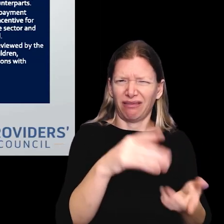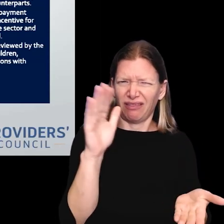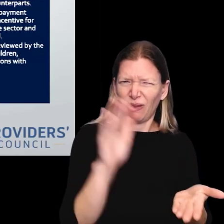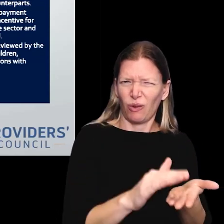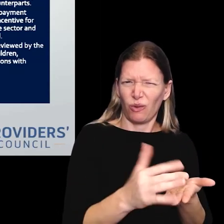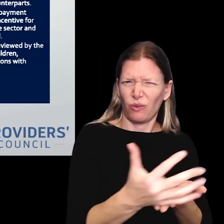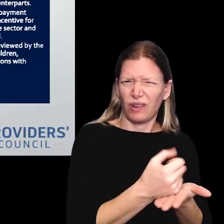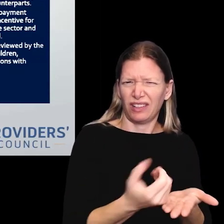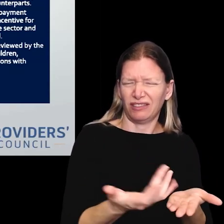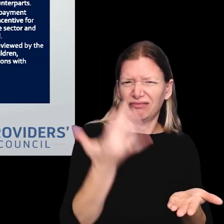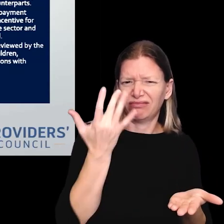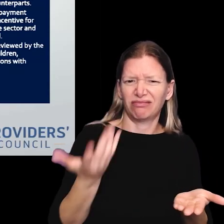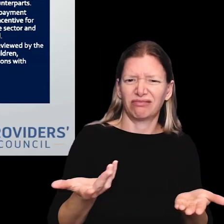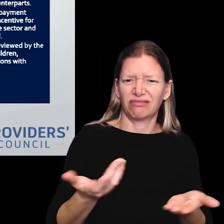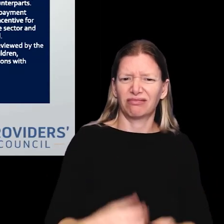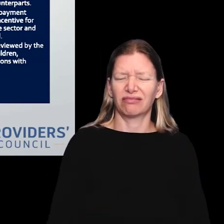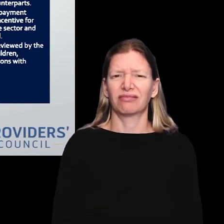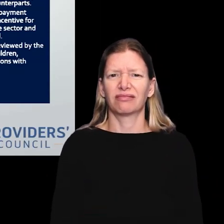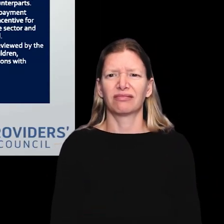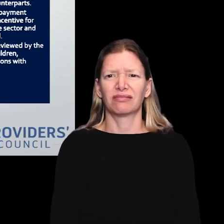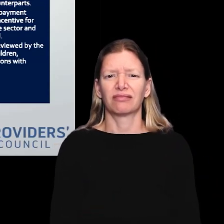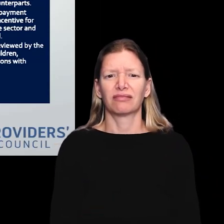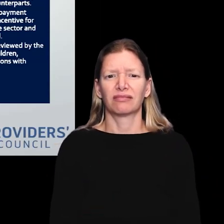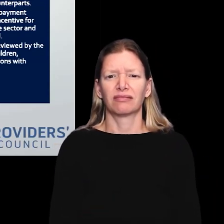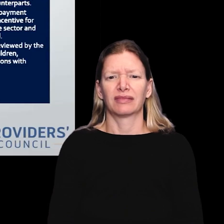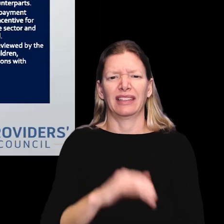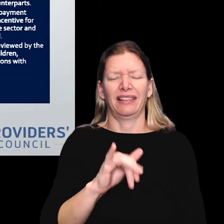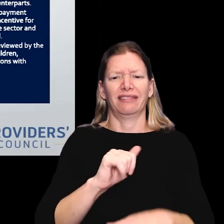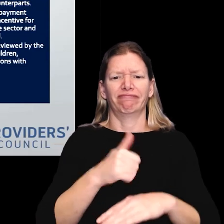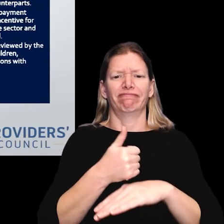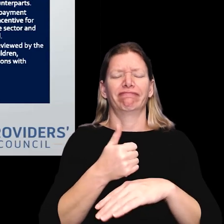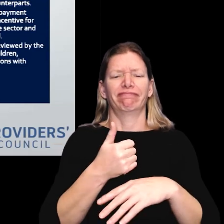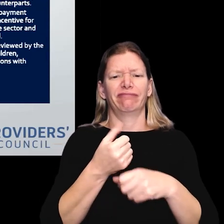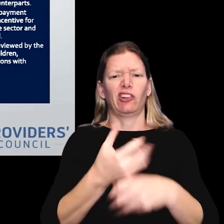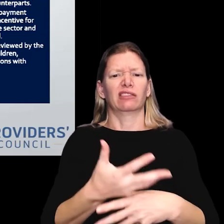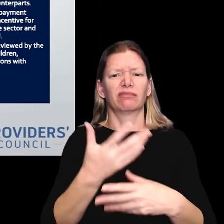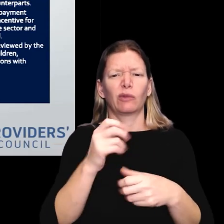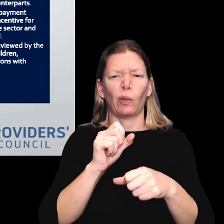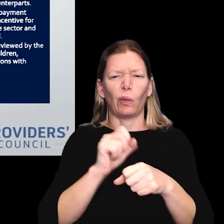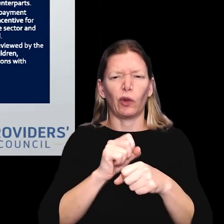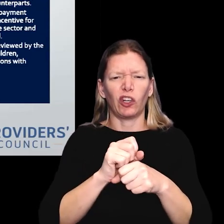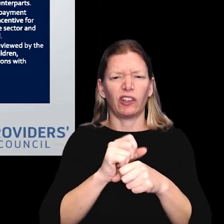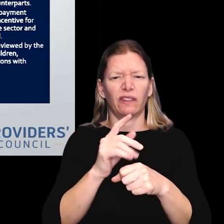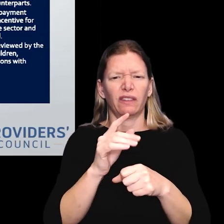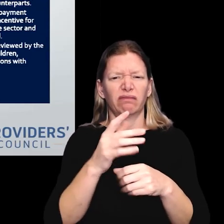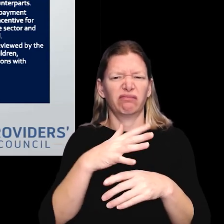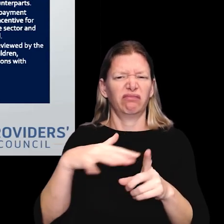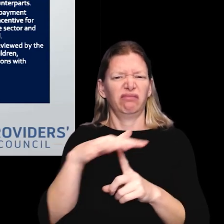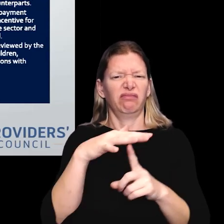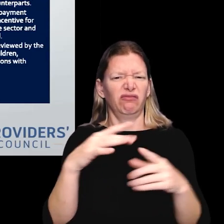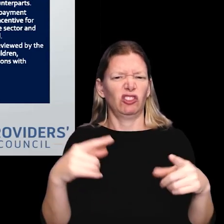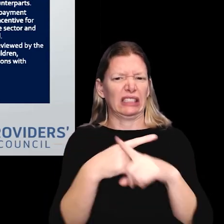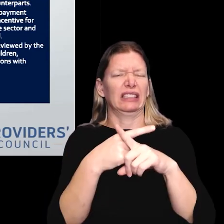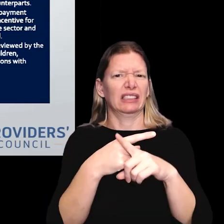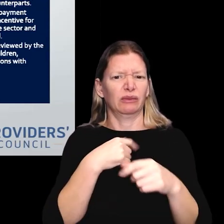agencies, but receiving a lower wage. And this creates a workforce crisis that we're